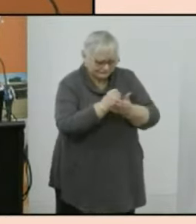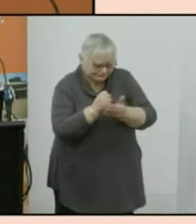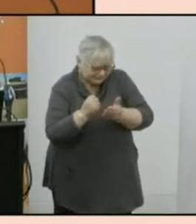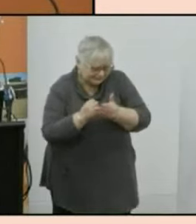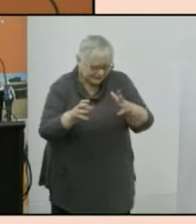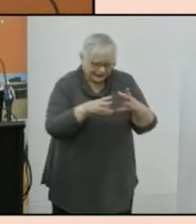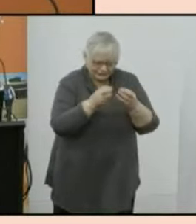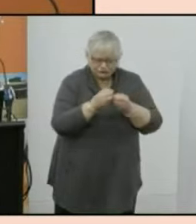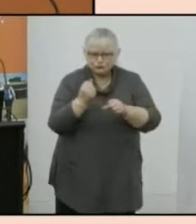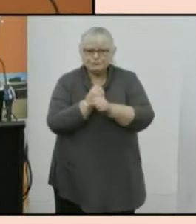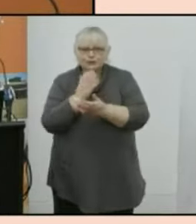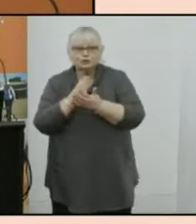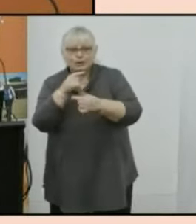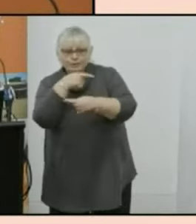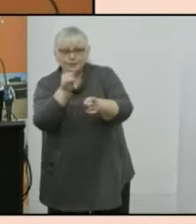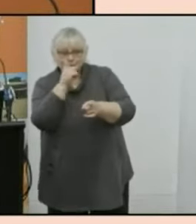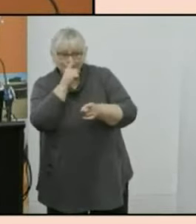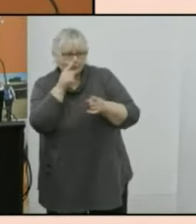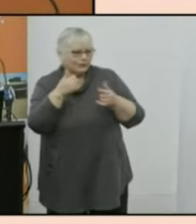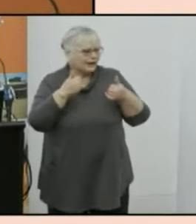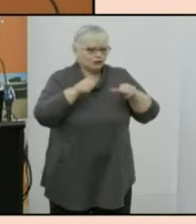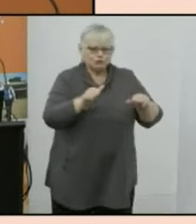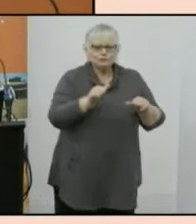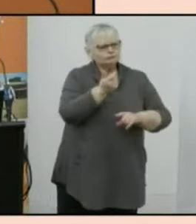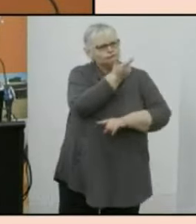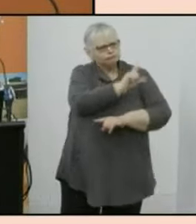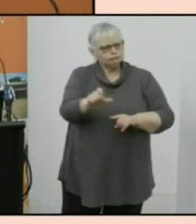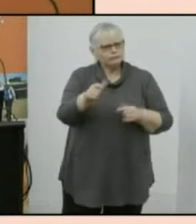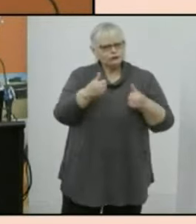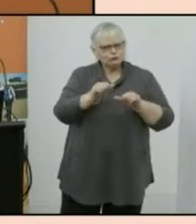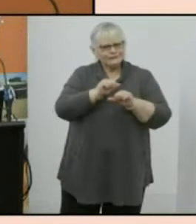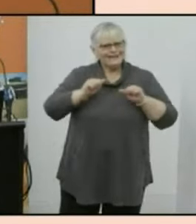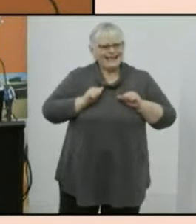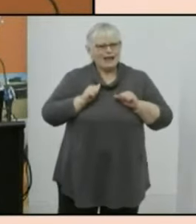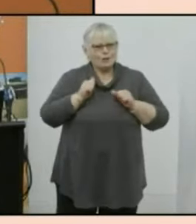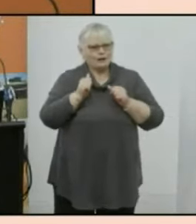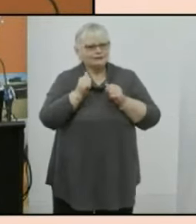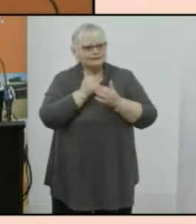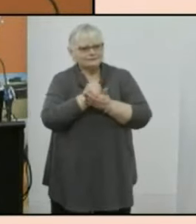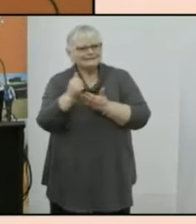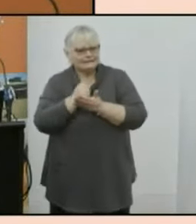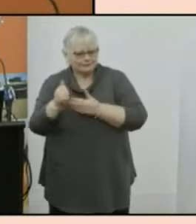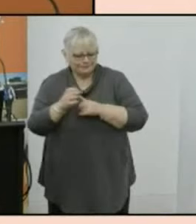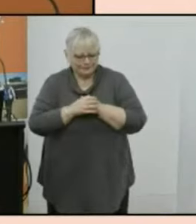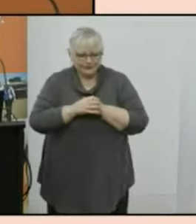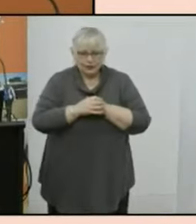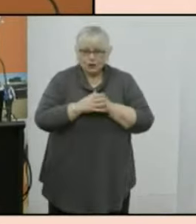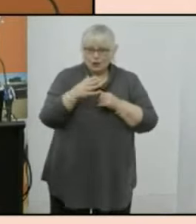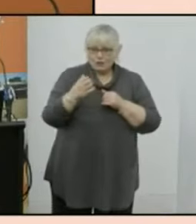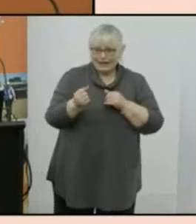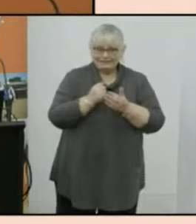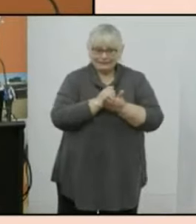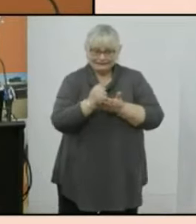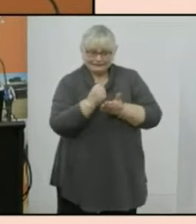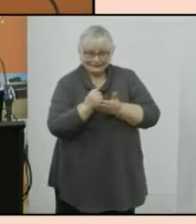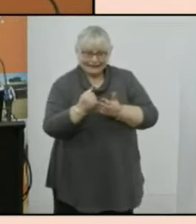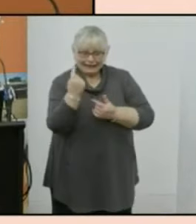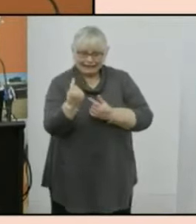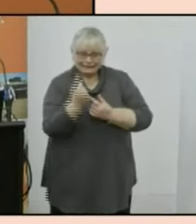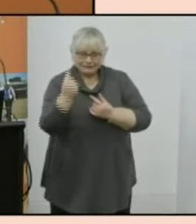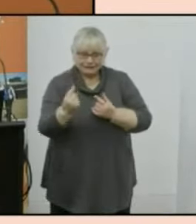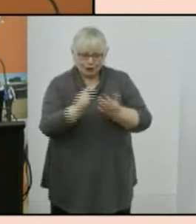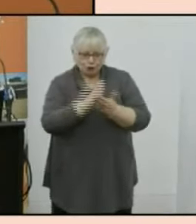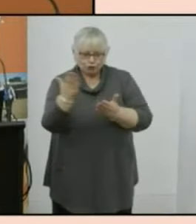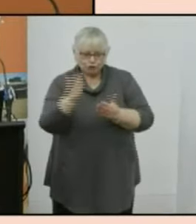assure the public that our data can be used with confidence we're fortunate to have a member of the statistical independent